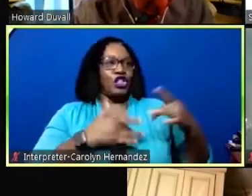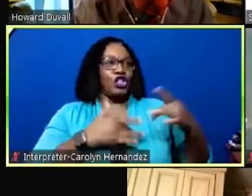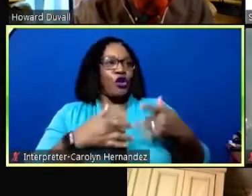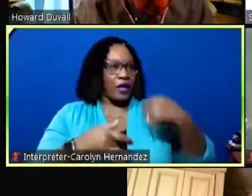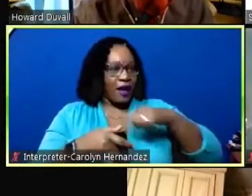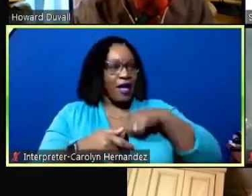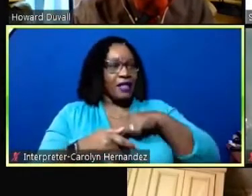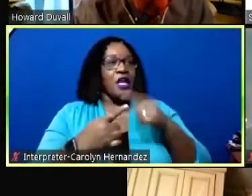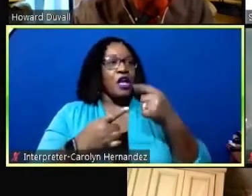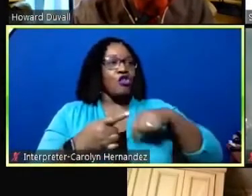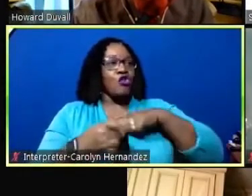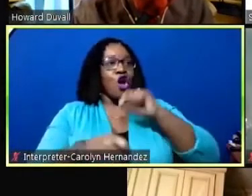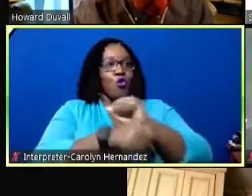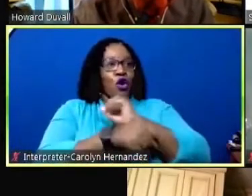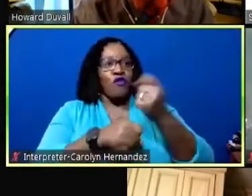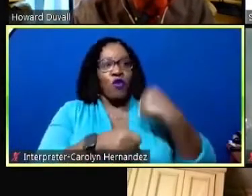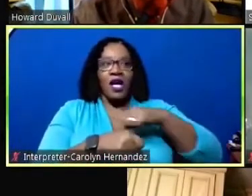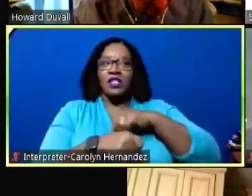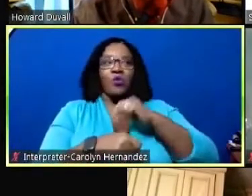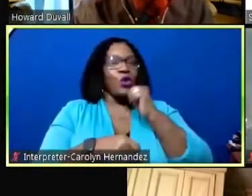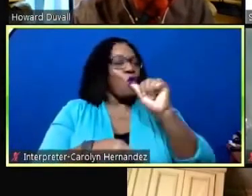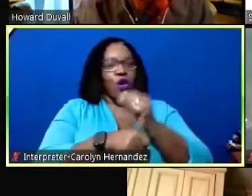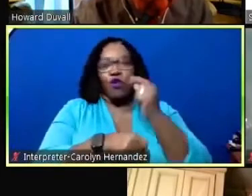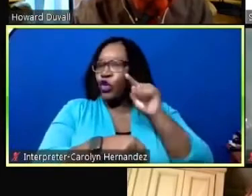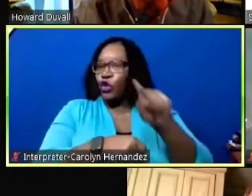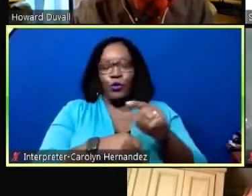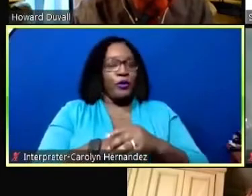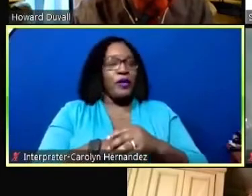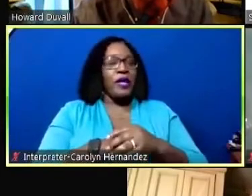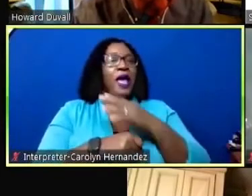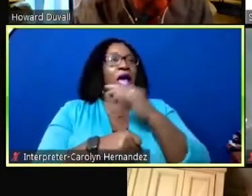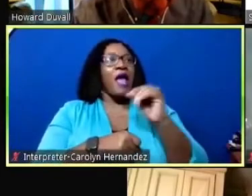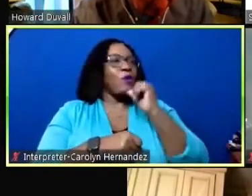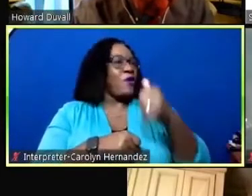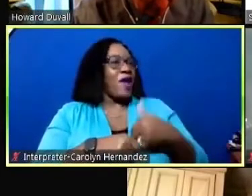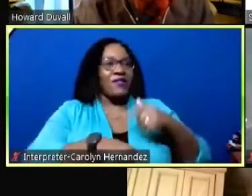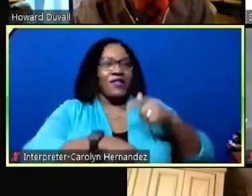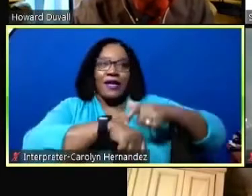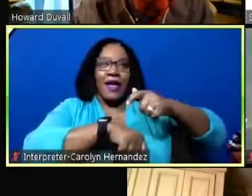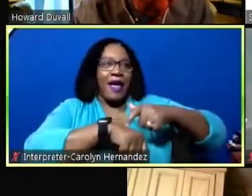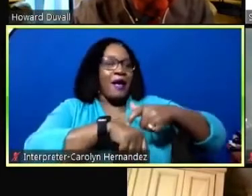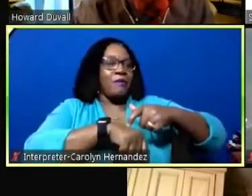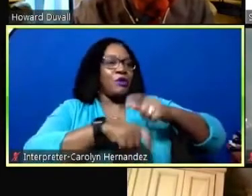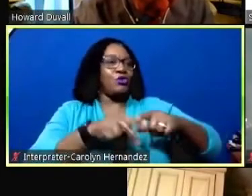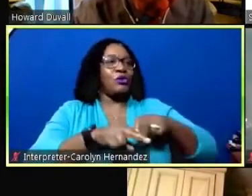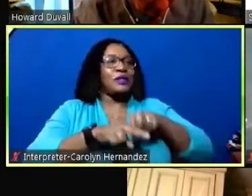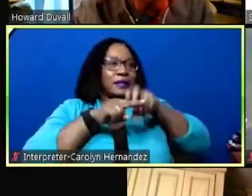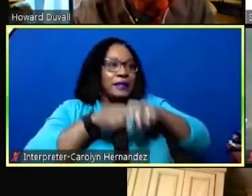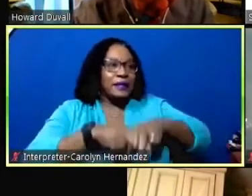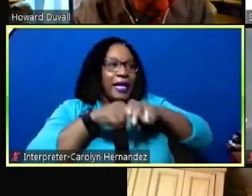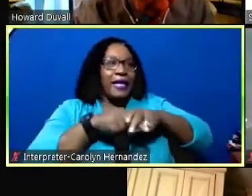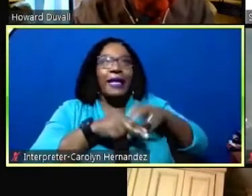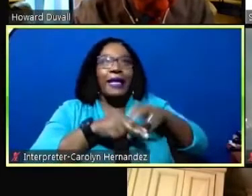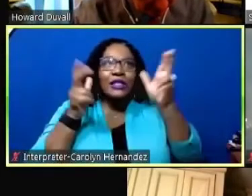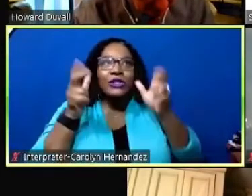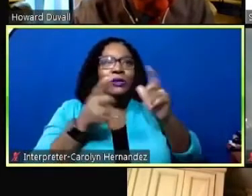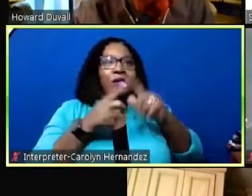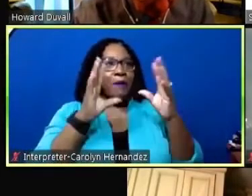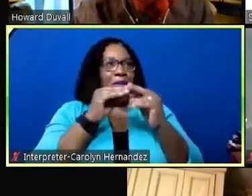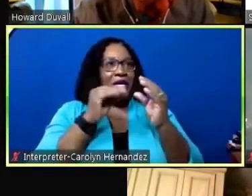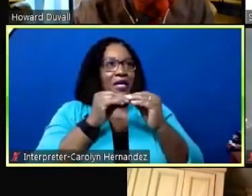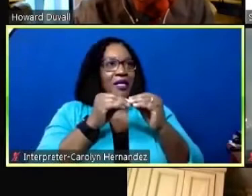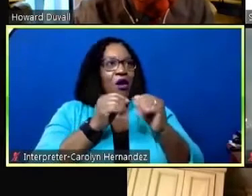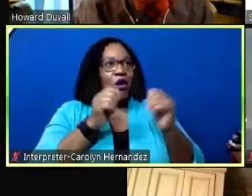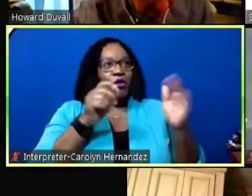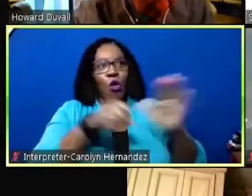you all work for us not we work for y'all and we don't we don't have the time to sit and listen to the meetings